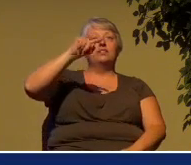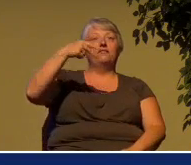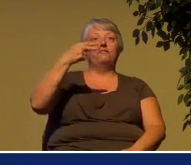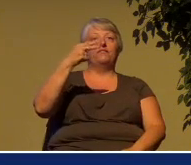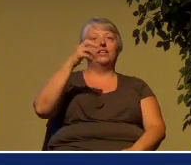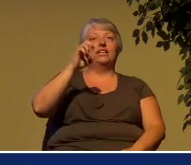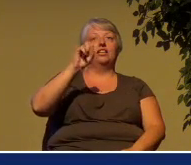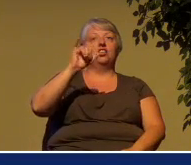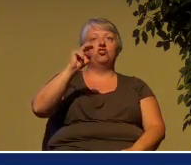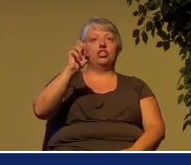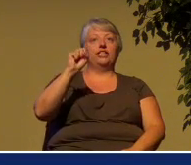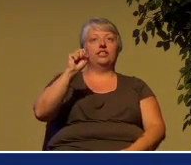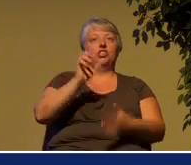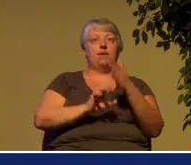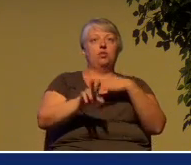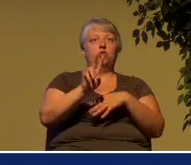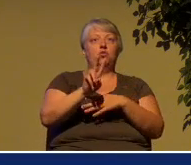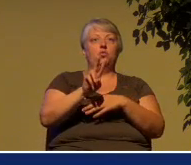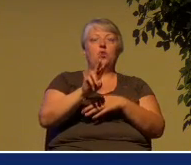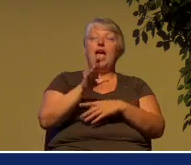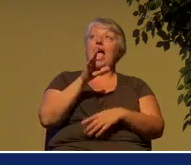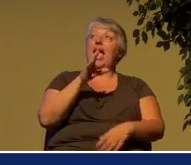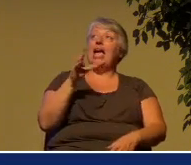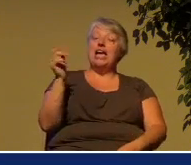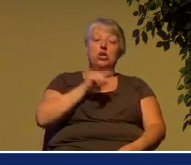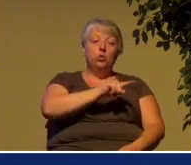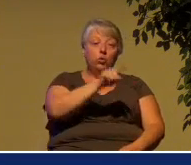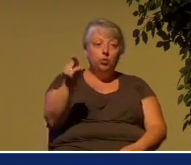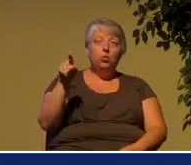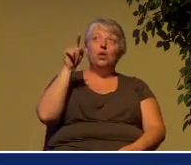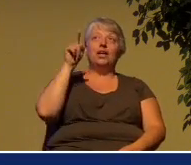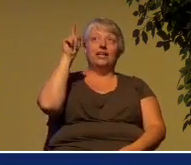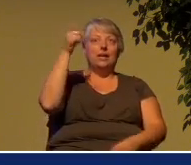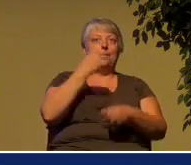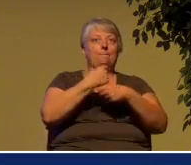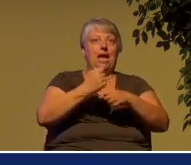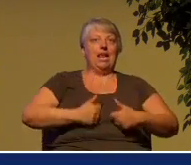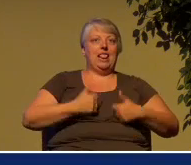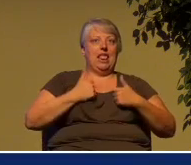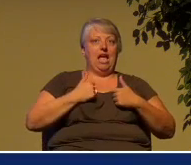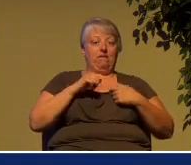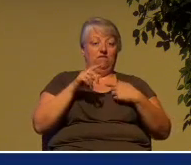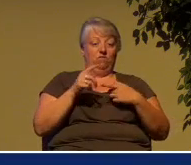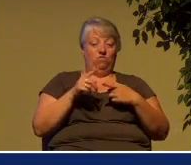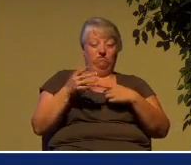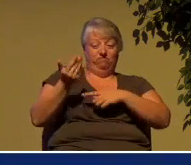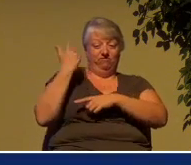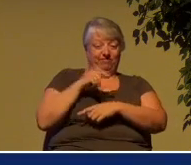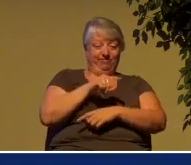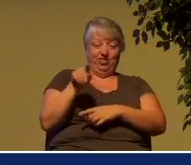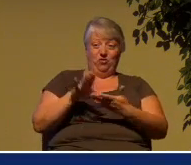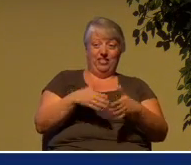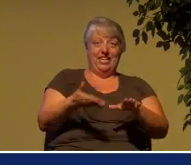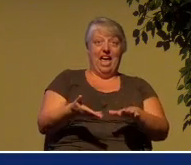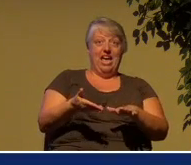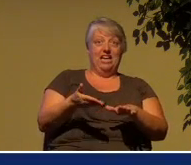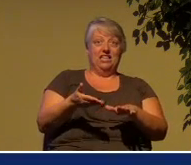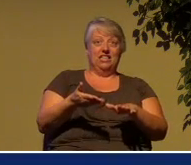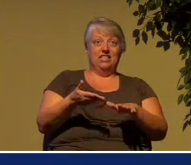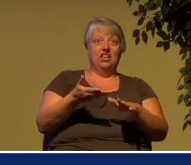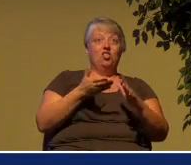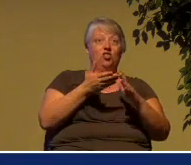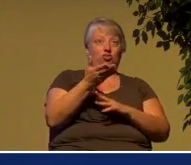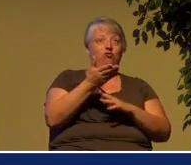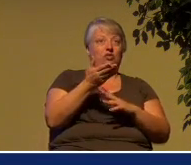you he made alive when you were dead through the trespasses and sins in which you once walked,